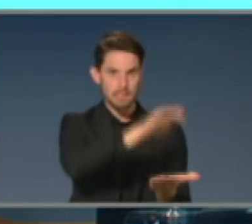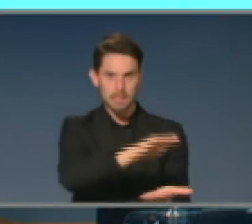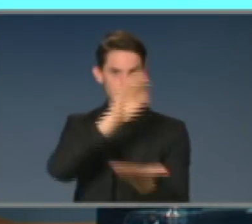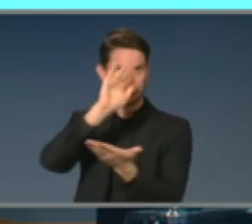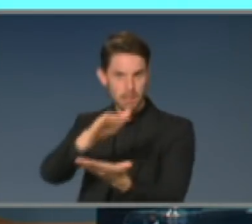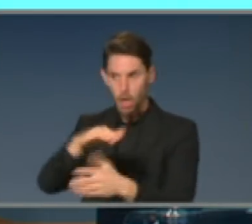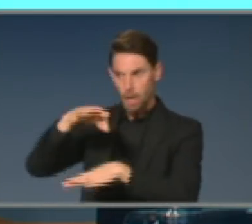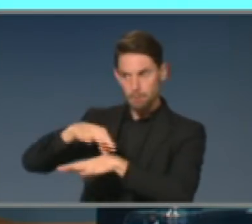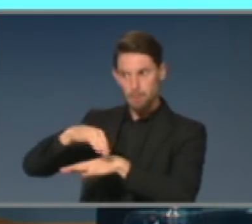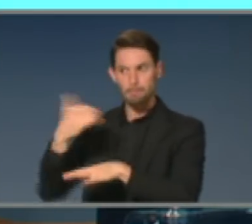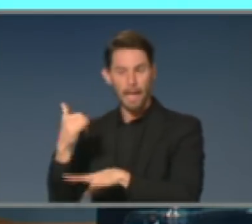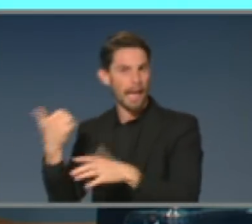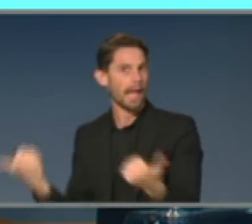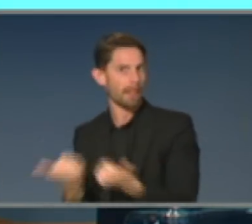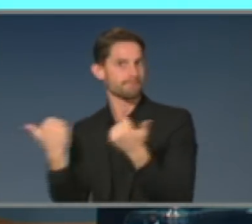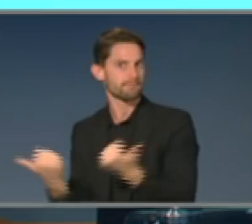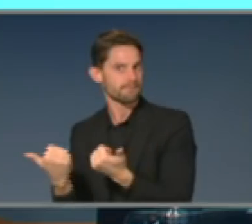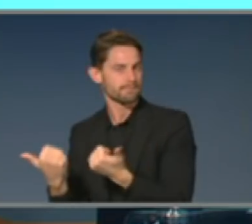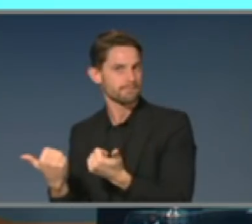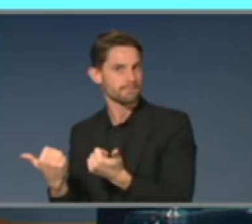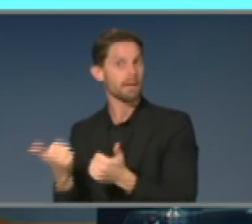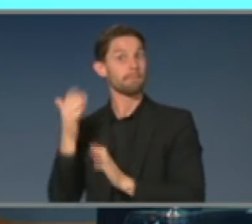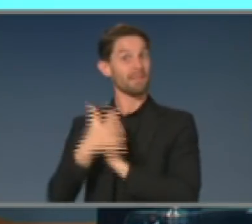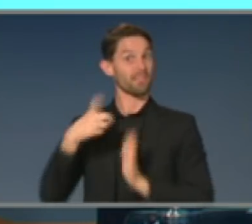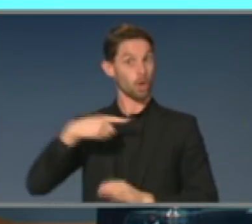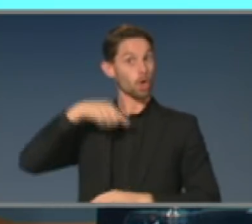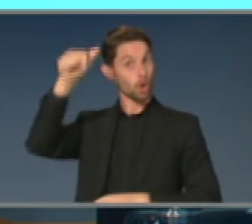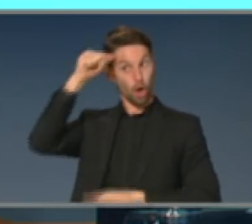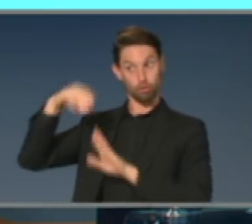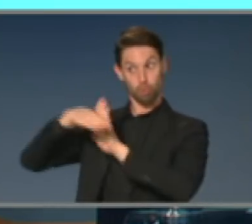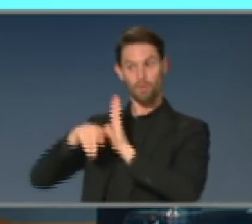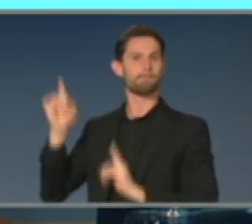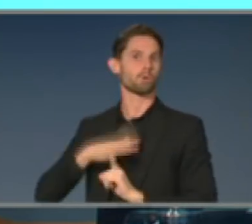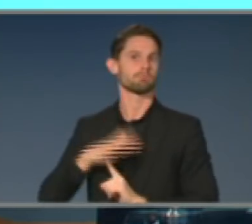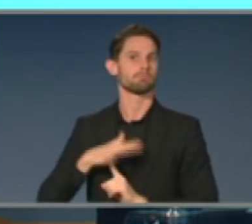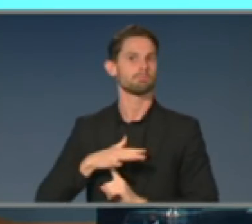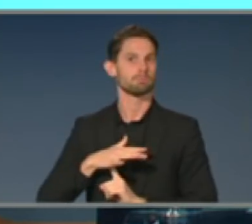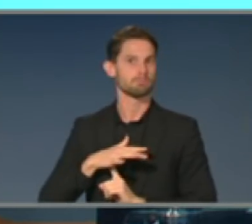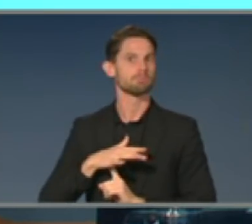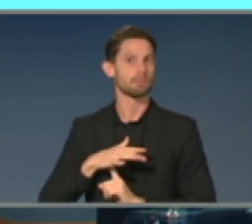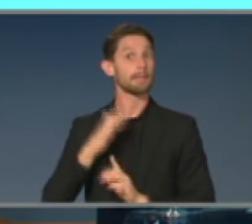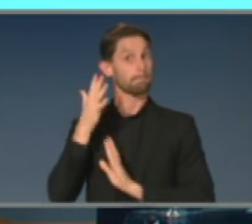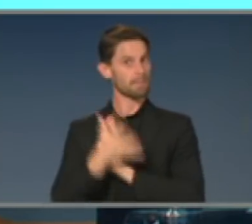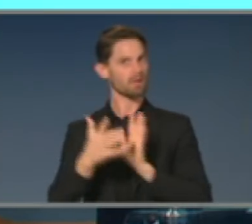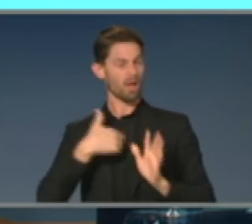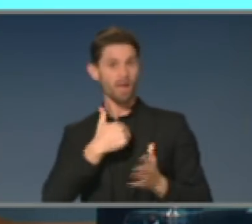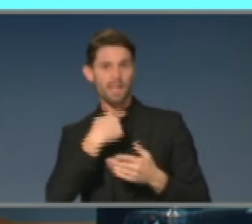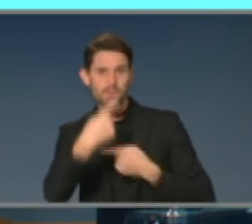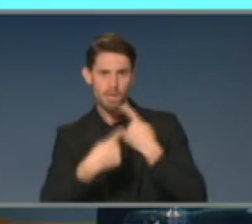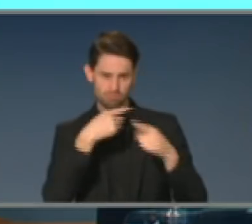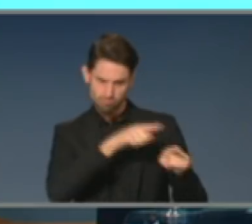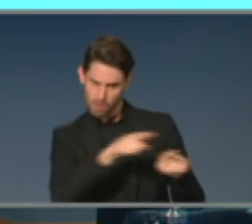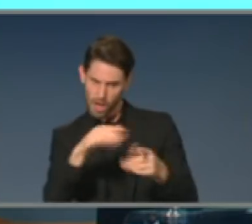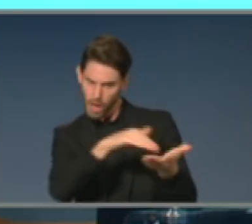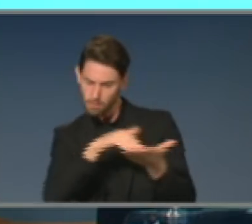we know that we could meet the ICU bed capacity. So again, we know that in theory, we have the tools that we can dial